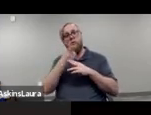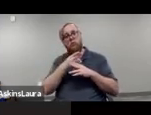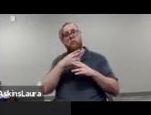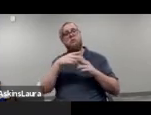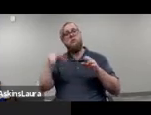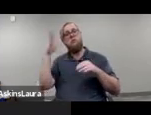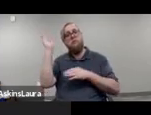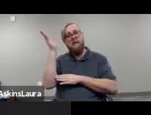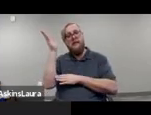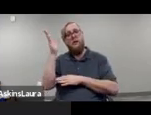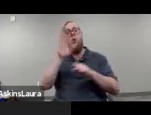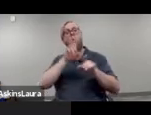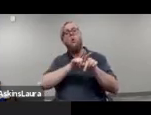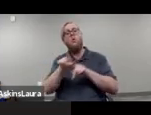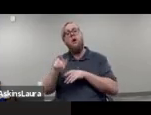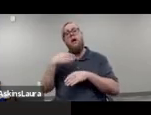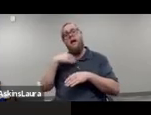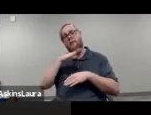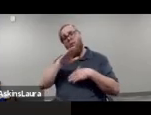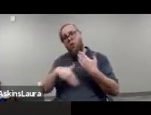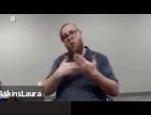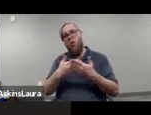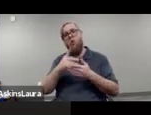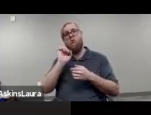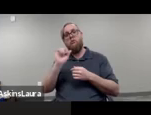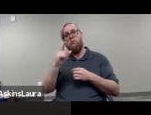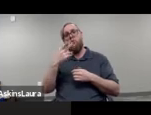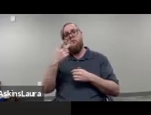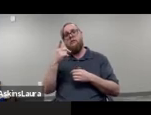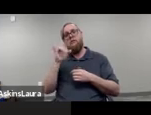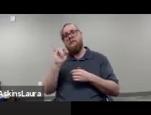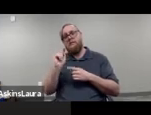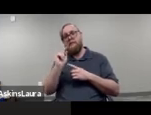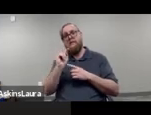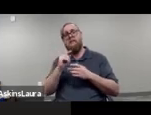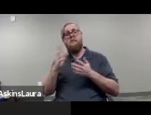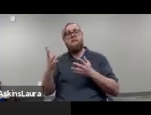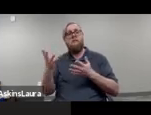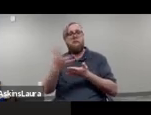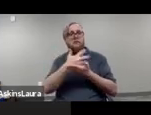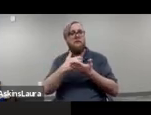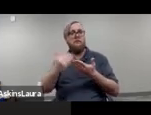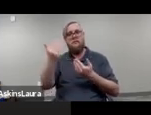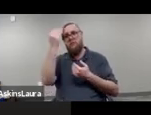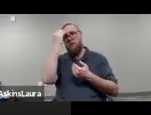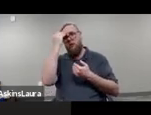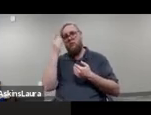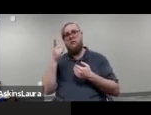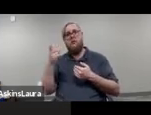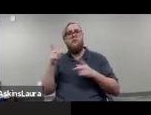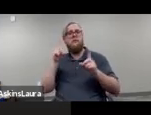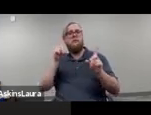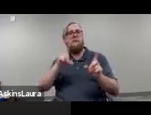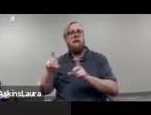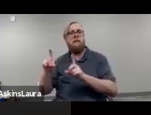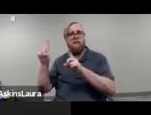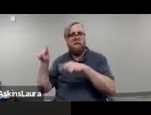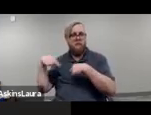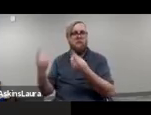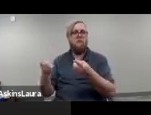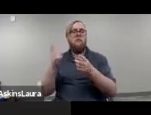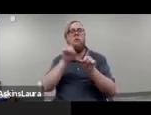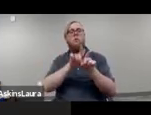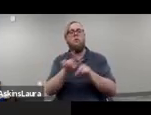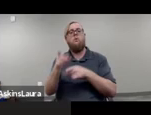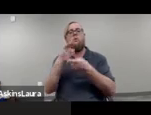toolkit that has all the information and all the wealth of knowledge that they've paid from the surveys and the testing that have been done and of course the